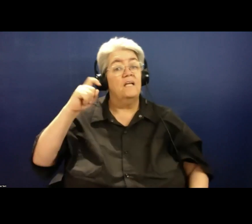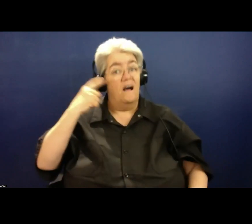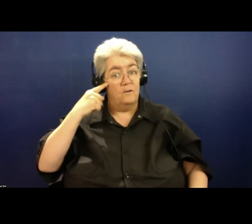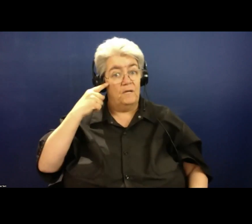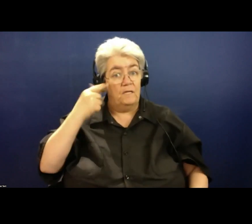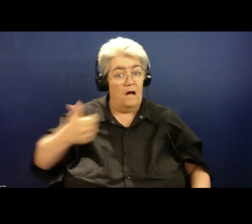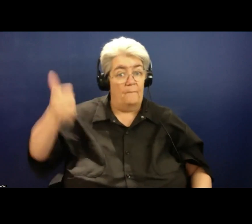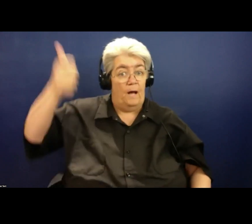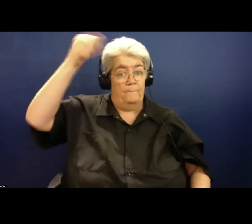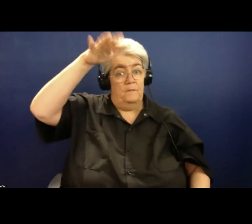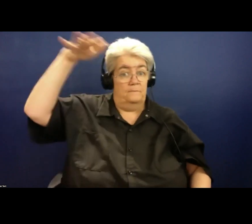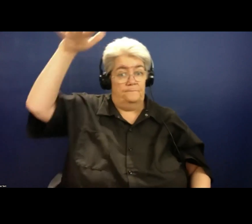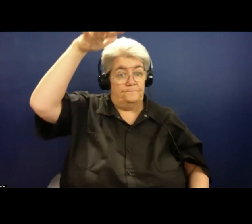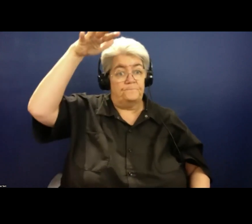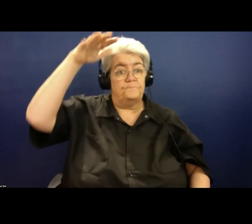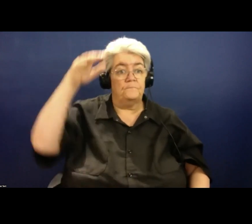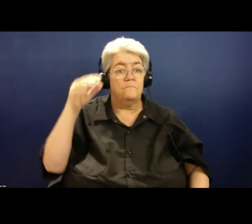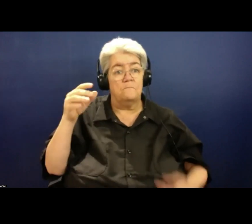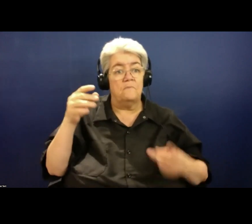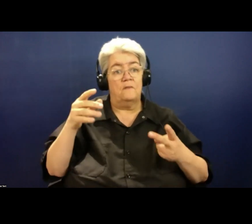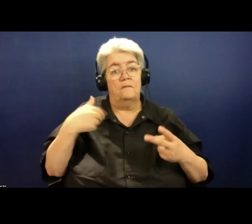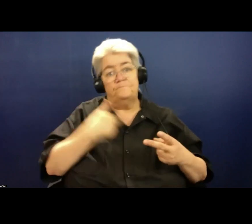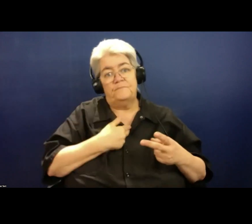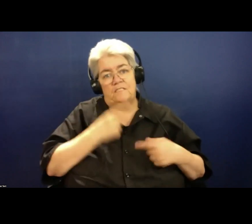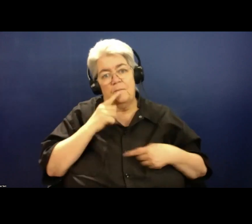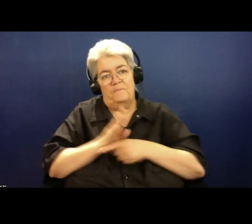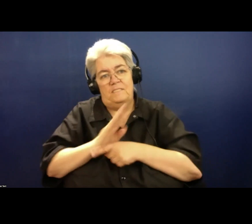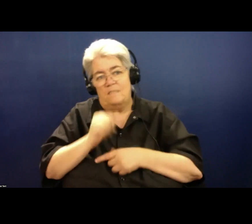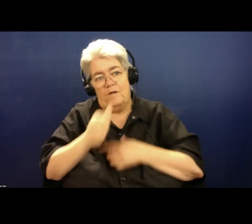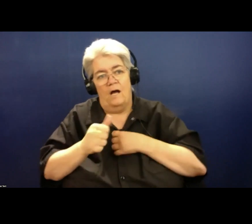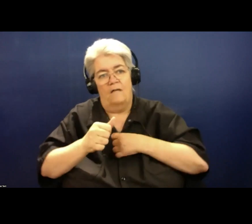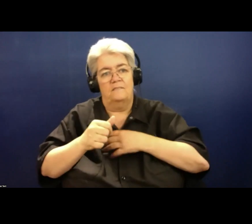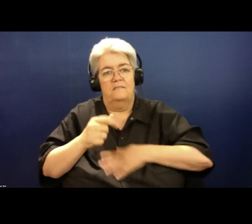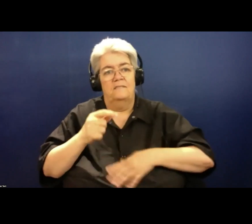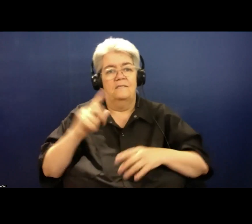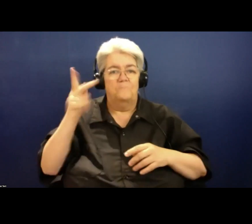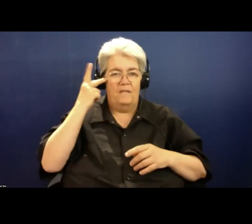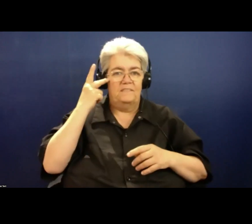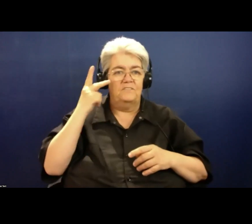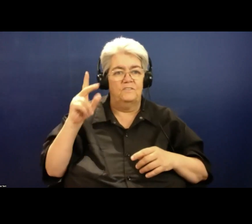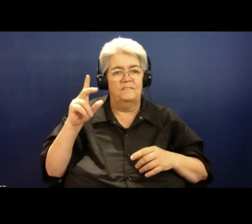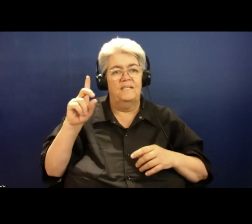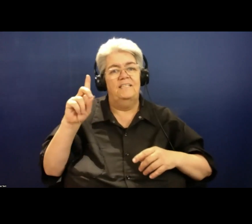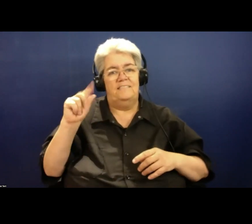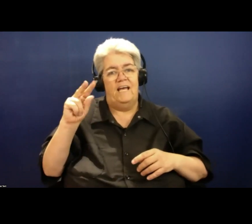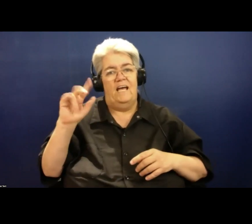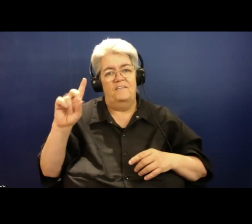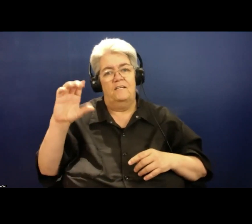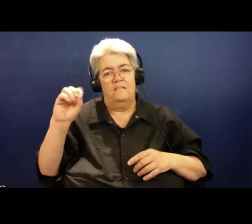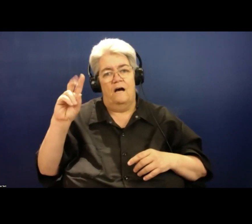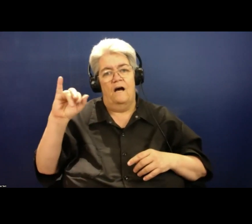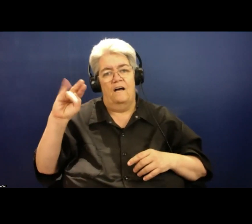allowed us, allowed, I'm sorry, I'm not a business person these days, a recovering politician, David Covington, hoping for full recovery.